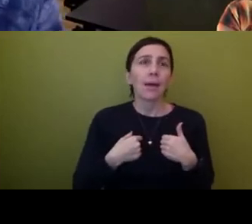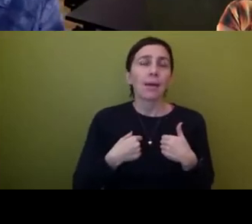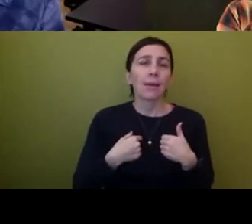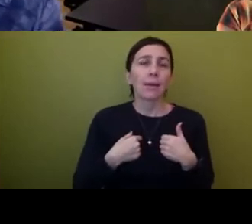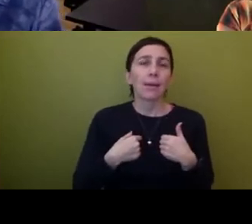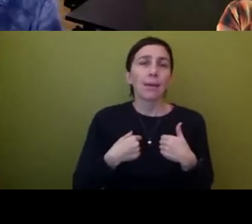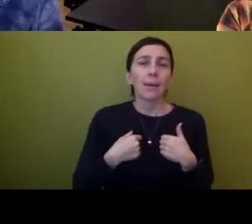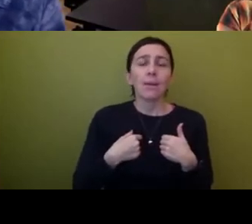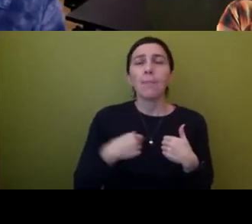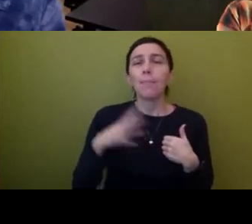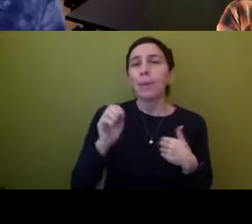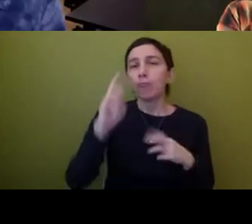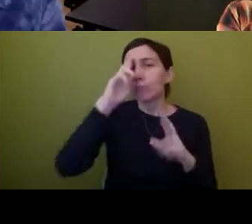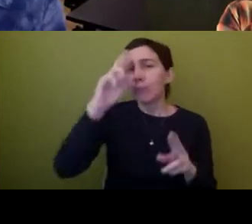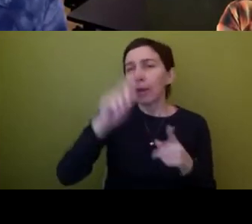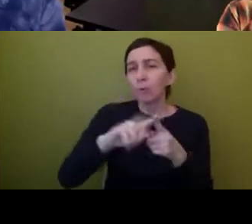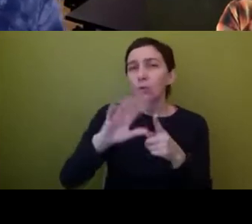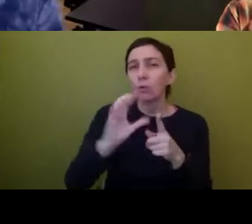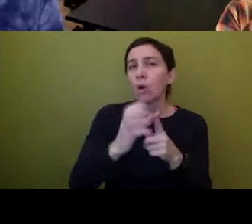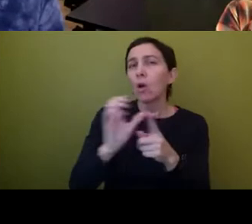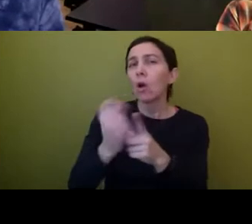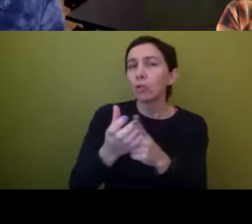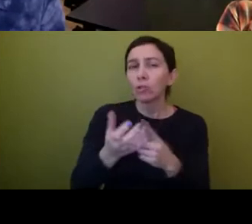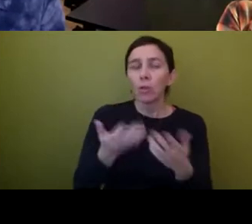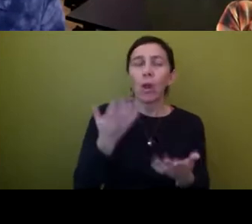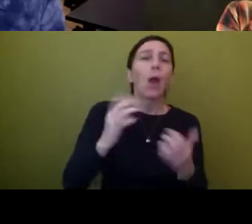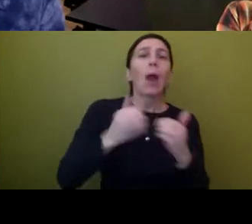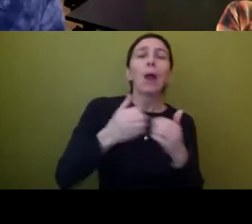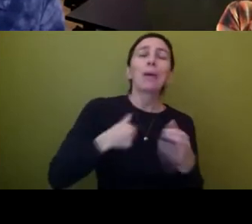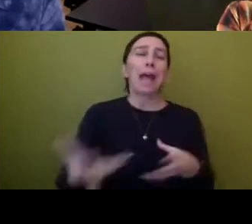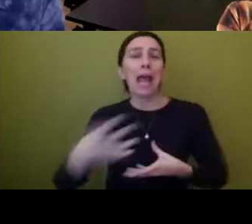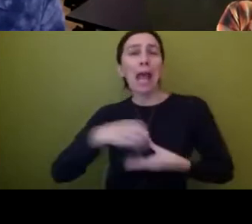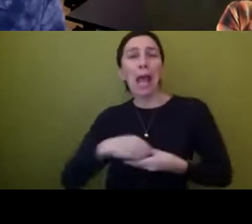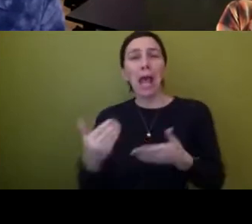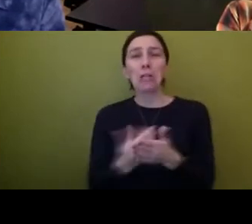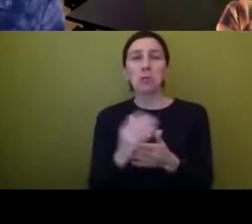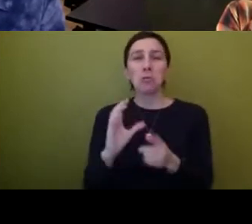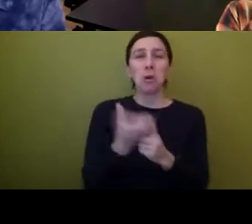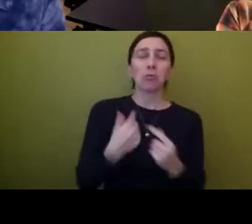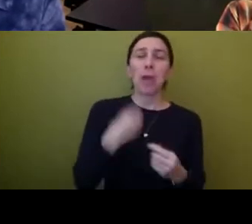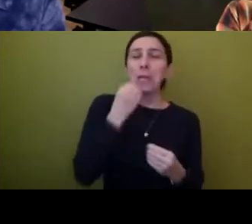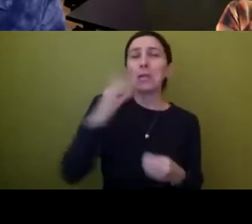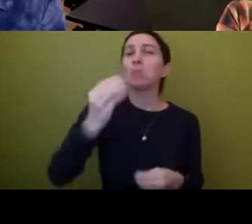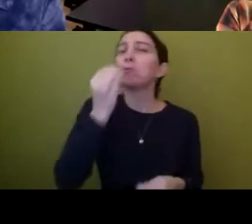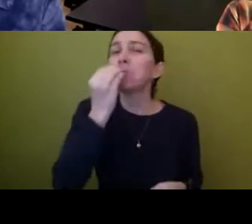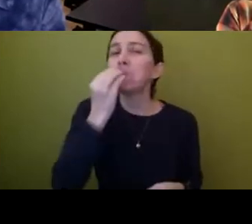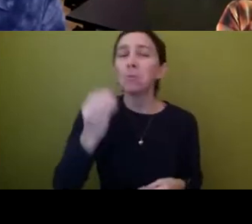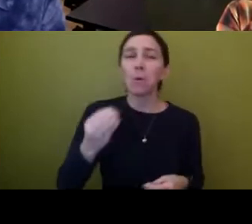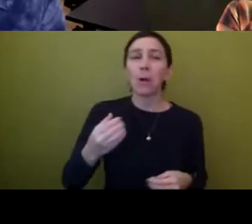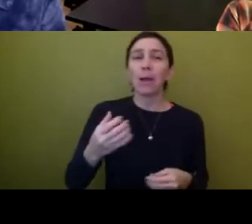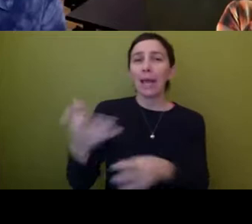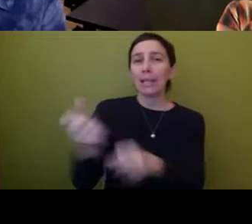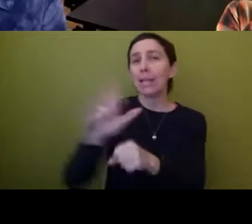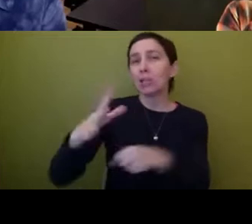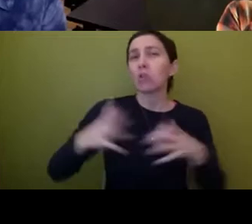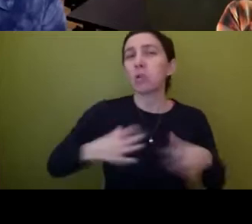culture? Well, let me put a piece of physical cloth on myself or let me like eat something or taste something or feel something. And it, it sort of